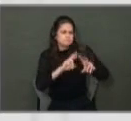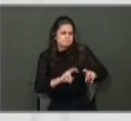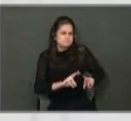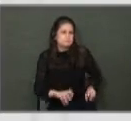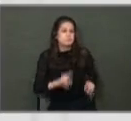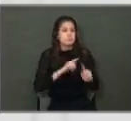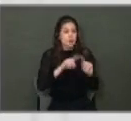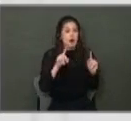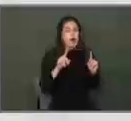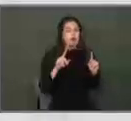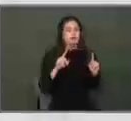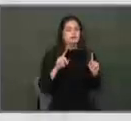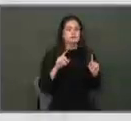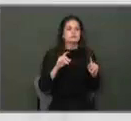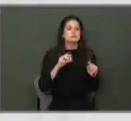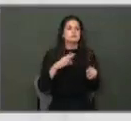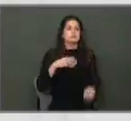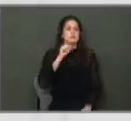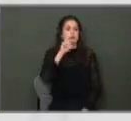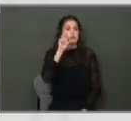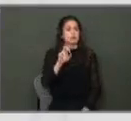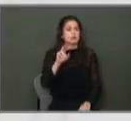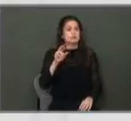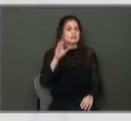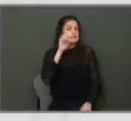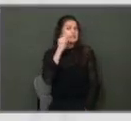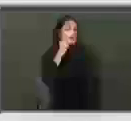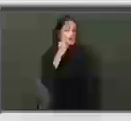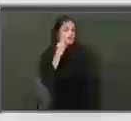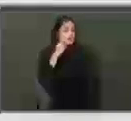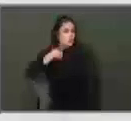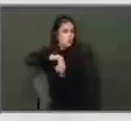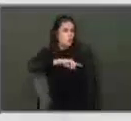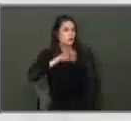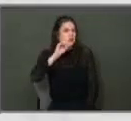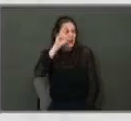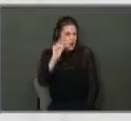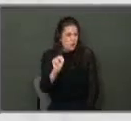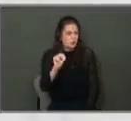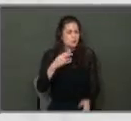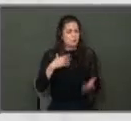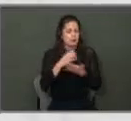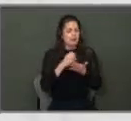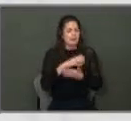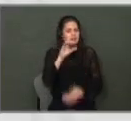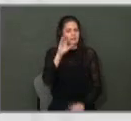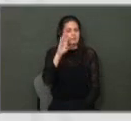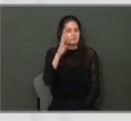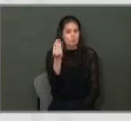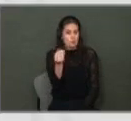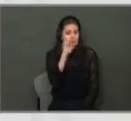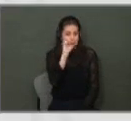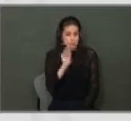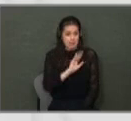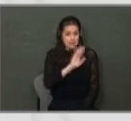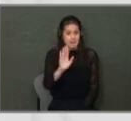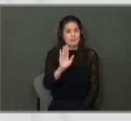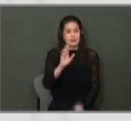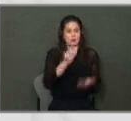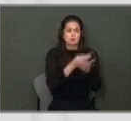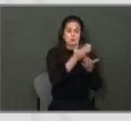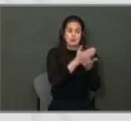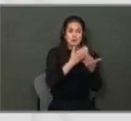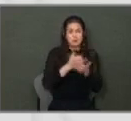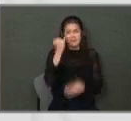but given the fact that as the owner of CPS, San Antonio owns CPS, we collect 14% of their revenue. If CPS was a private